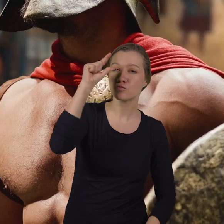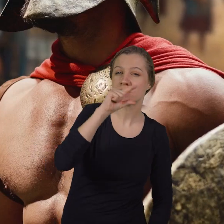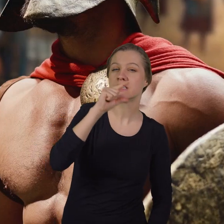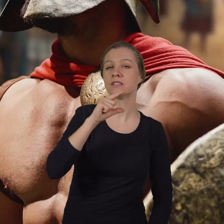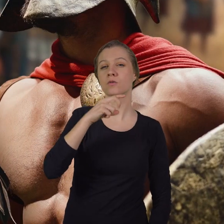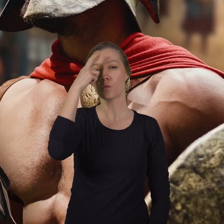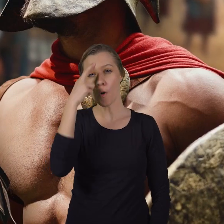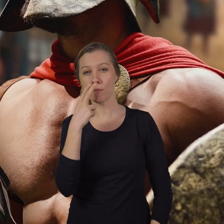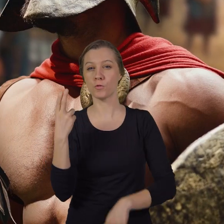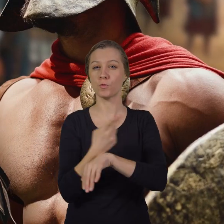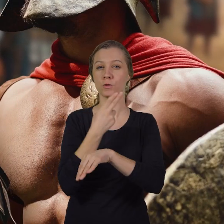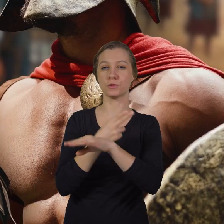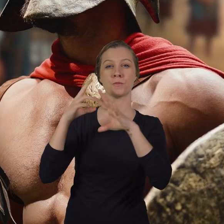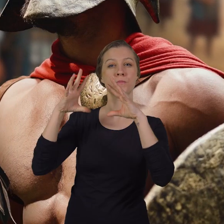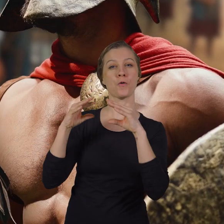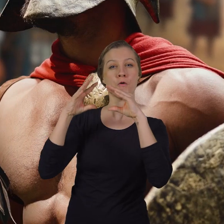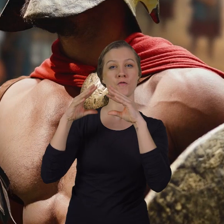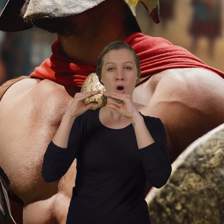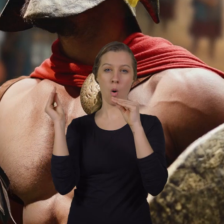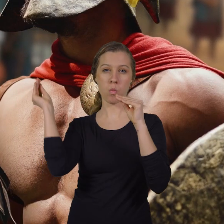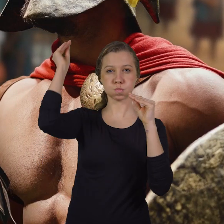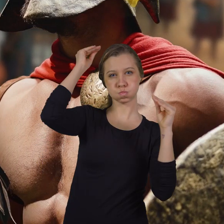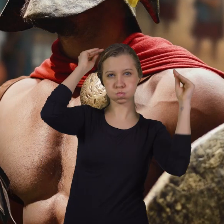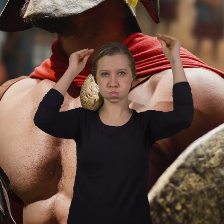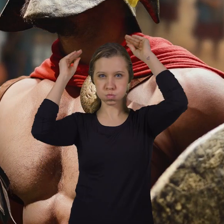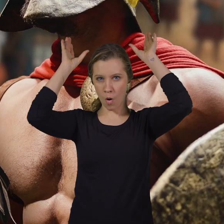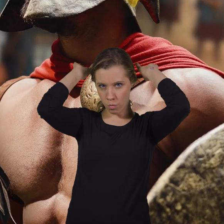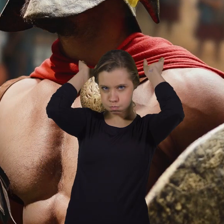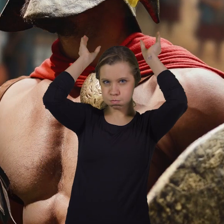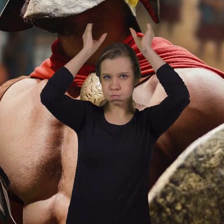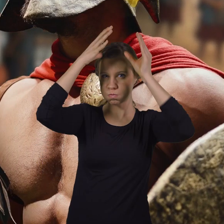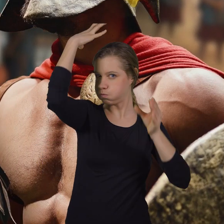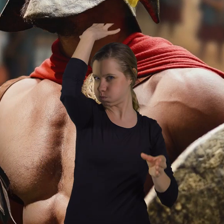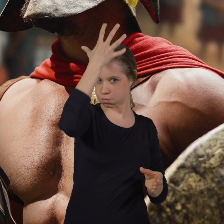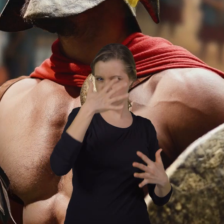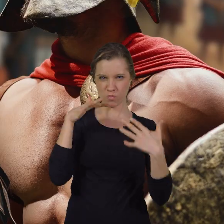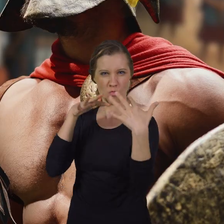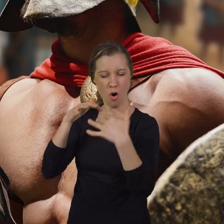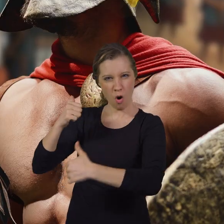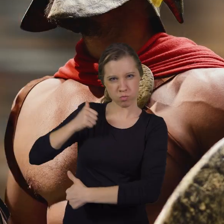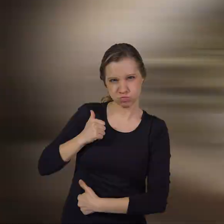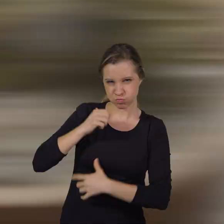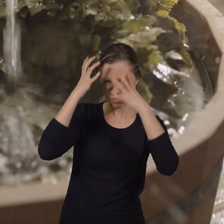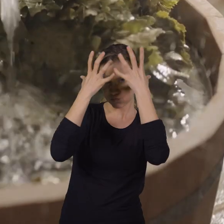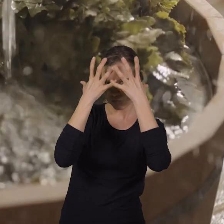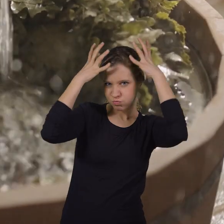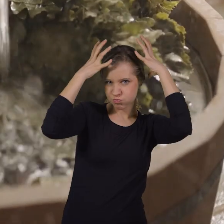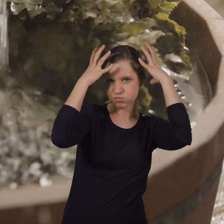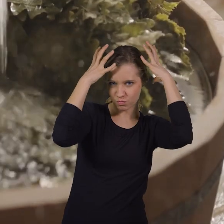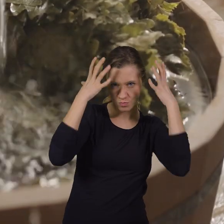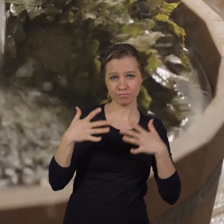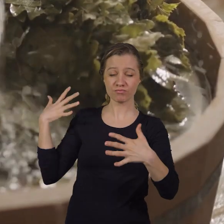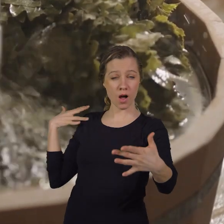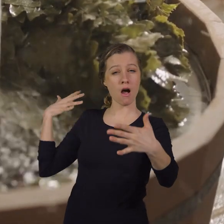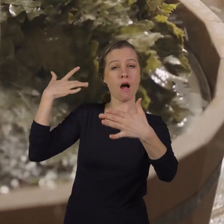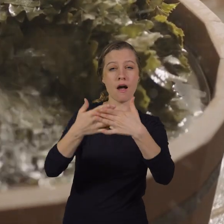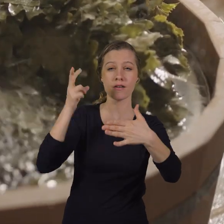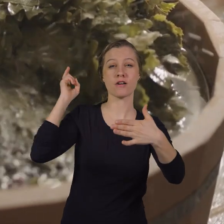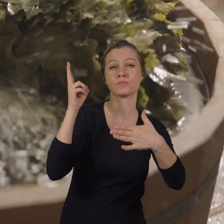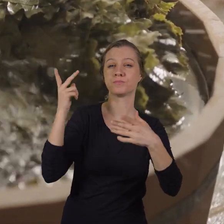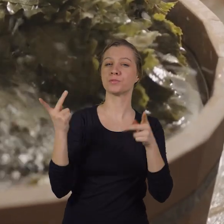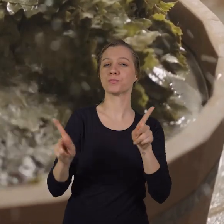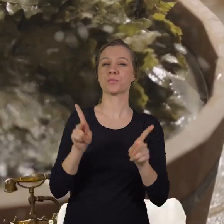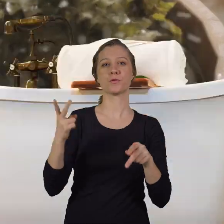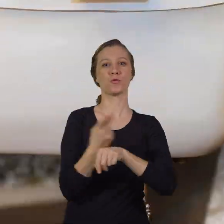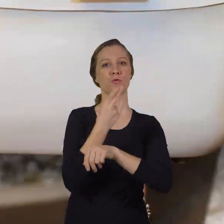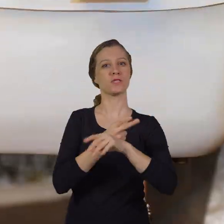ancient Greeks and Romans used Periphera to pad their war helmets and armor. And throughout history, people